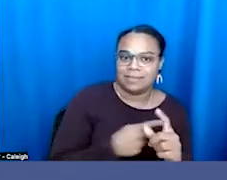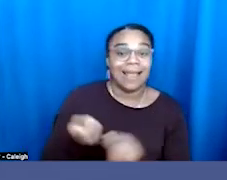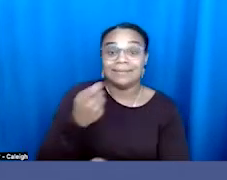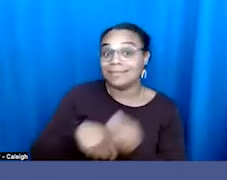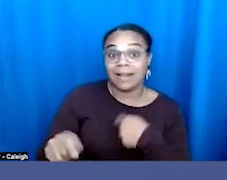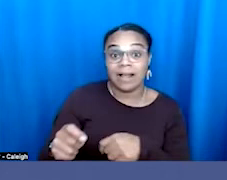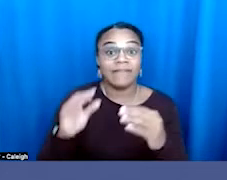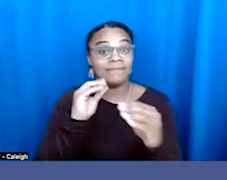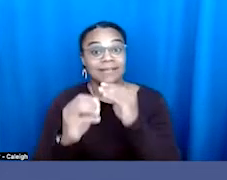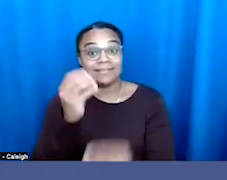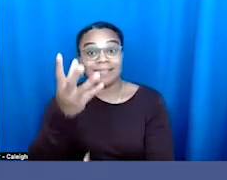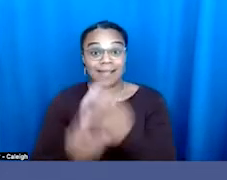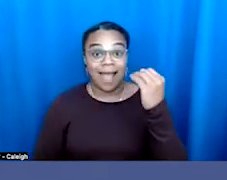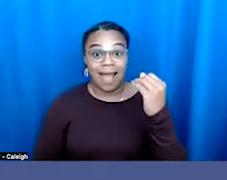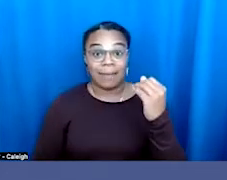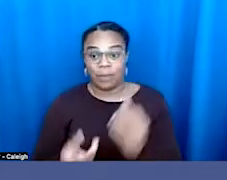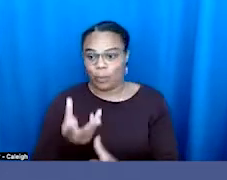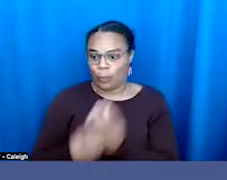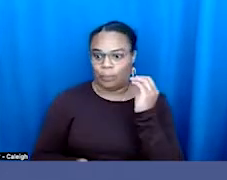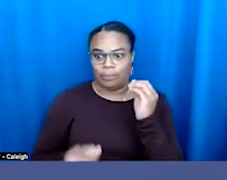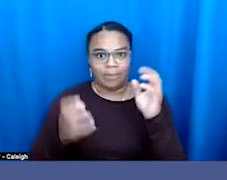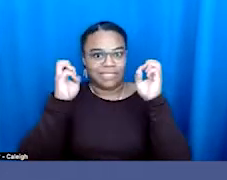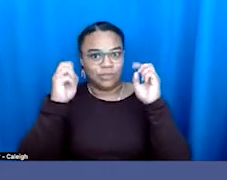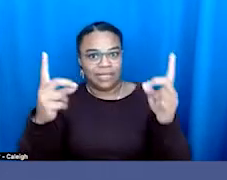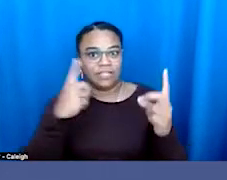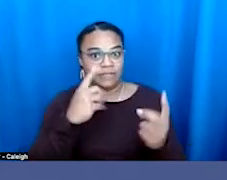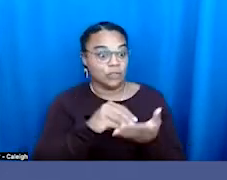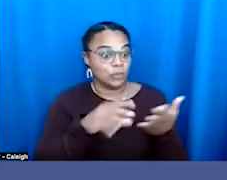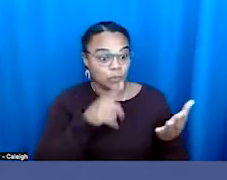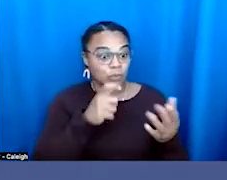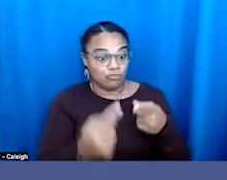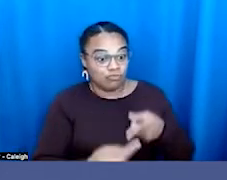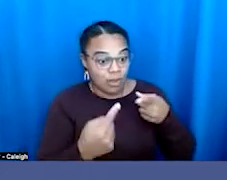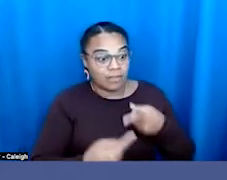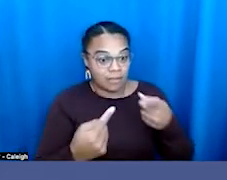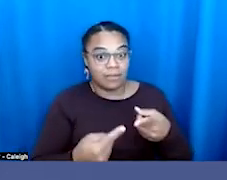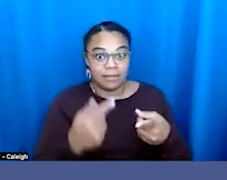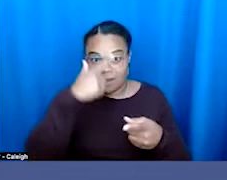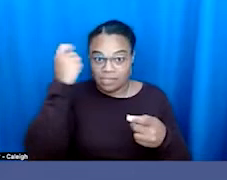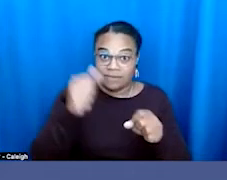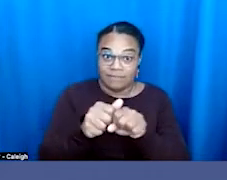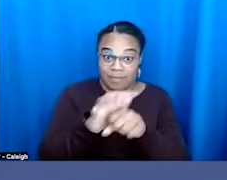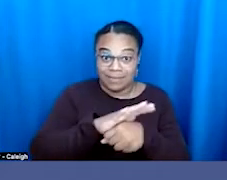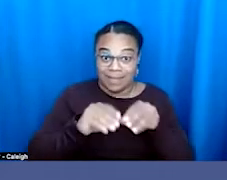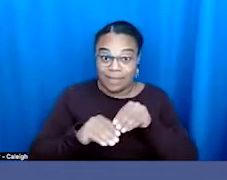behind in education for students that are struggling as a result of the pandemic,